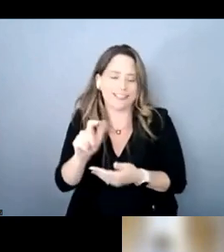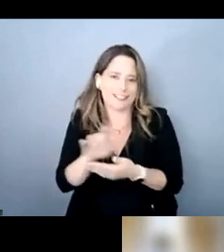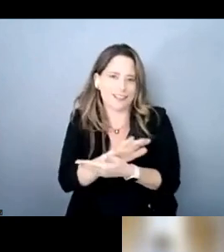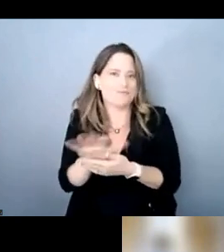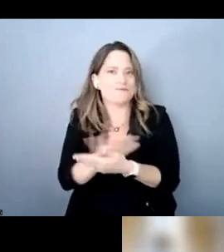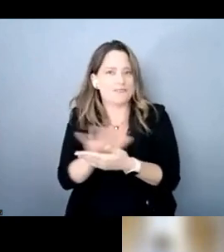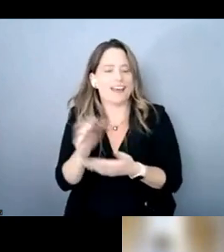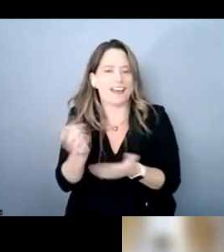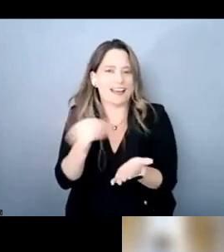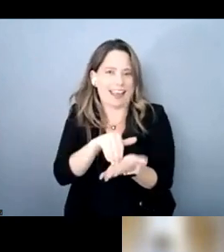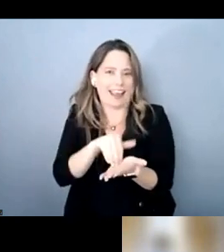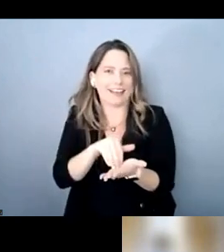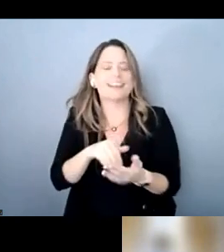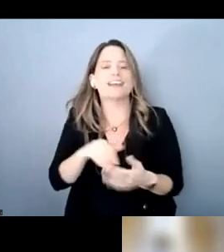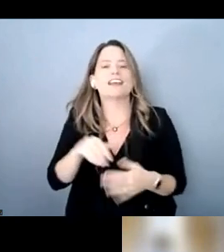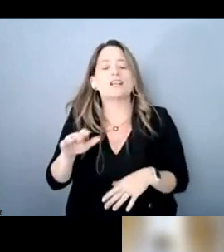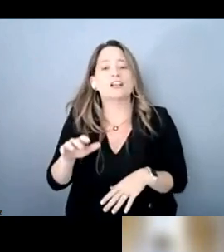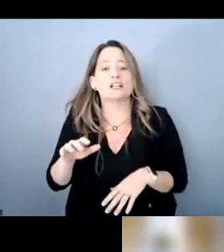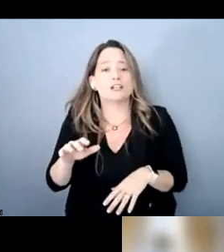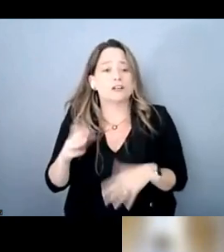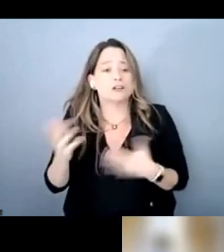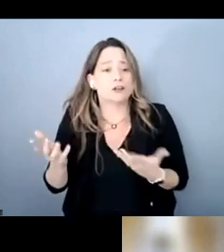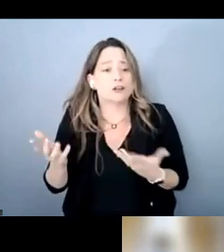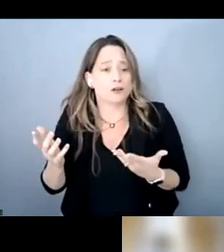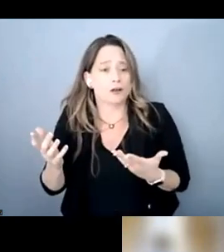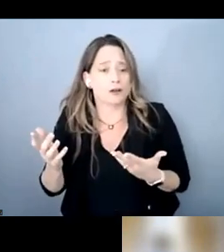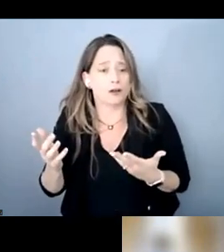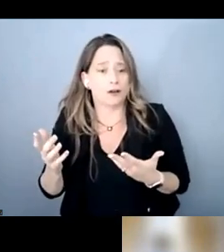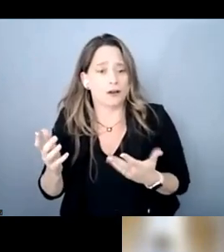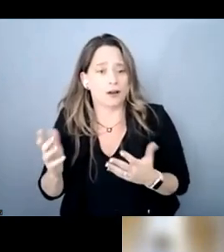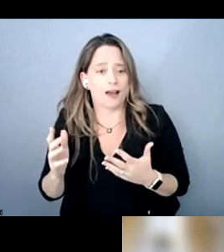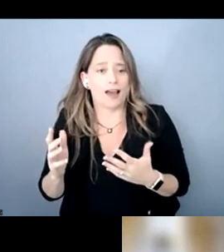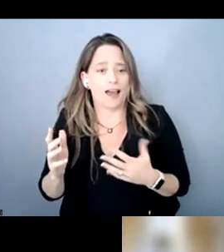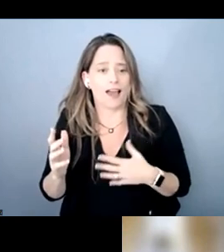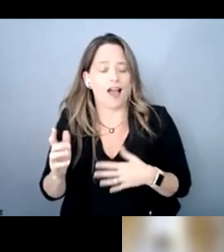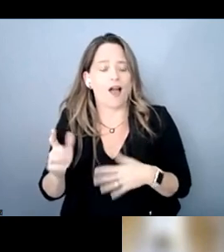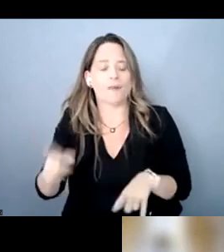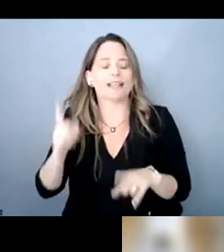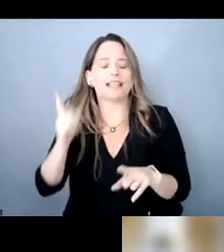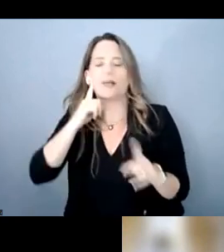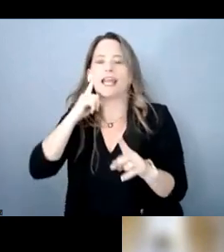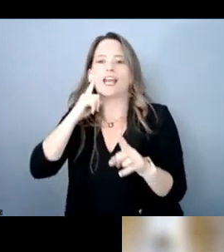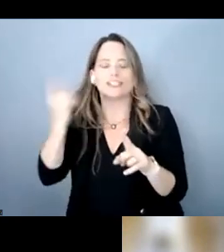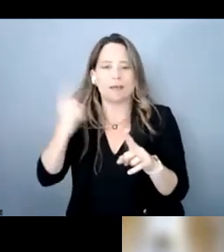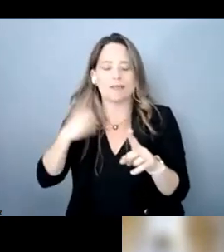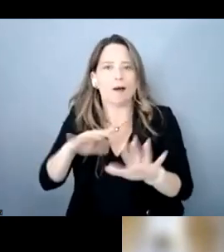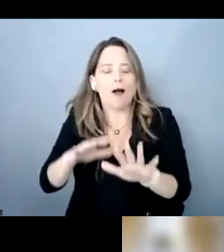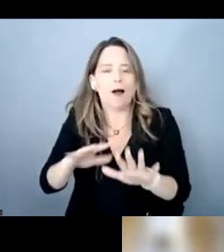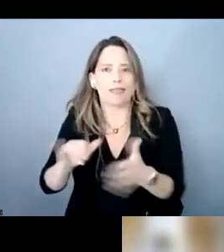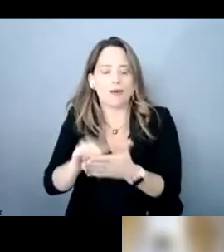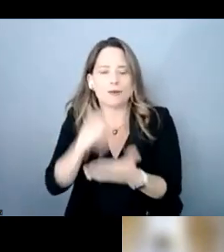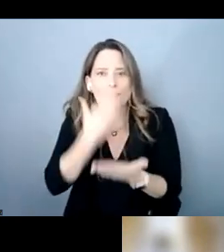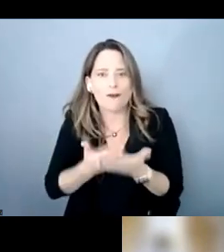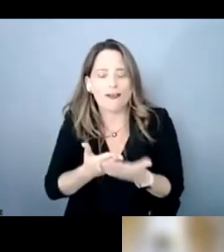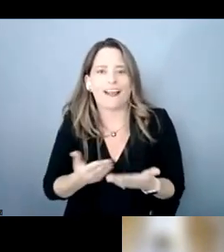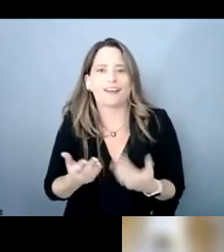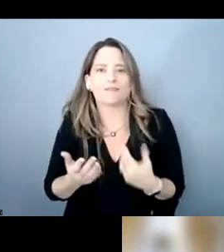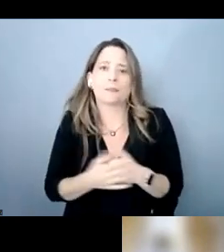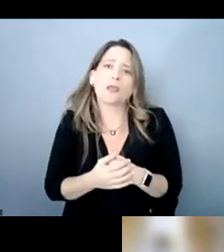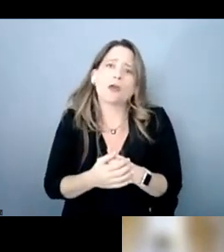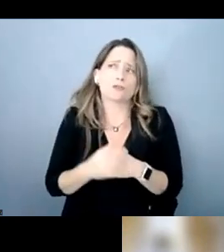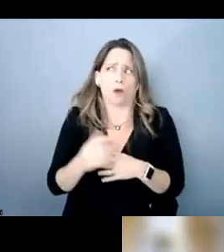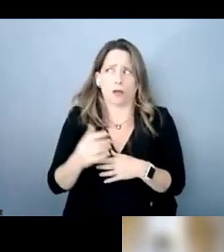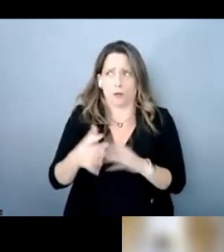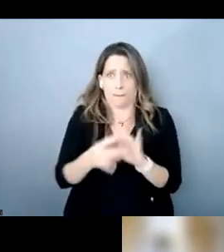um but there were definitely things where my antennas went up when i went oh that's so good um so i just want to mention a few